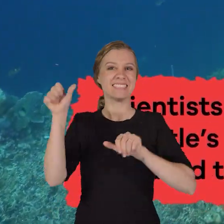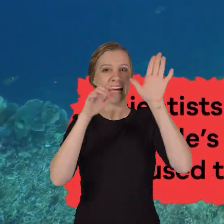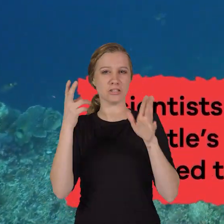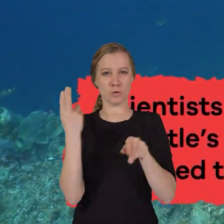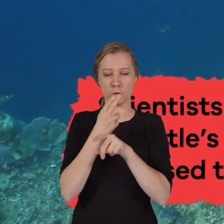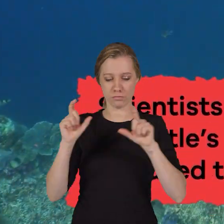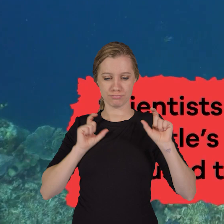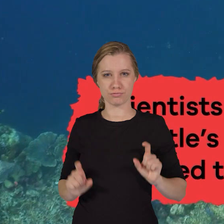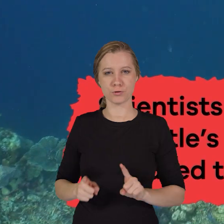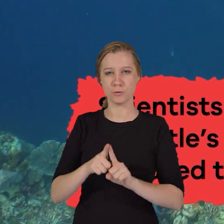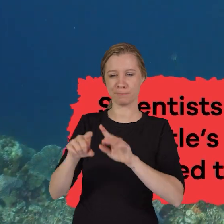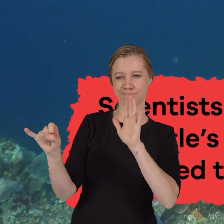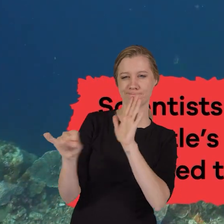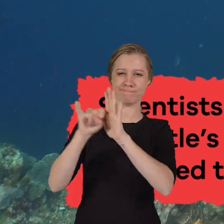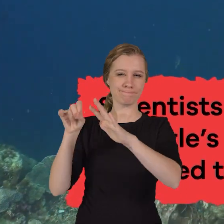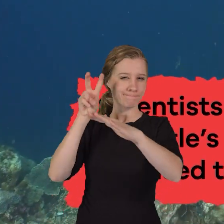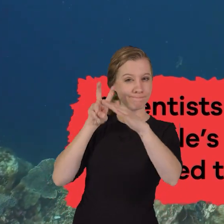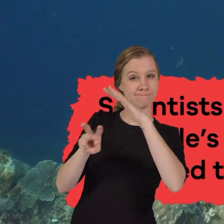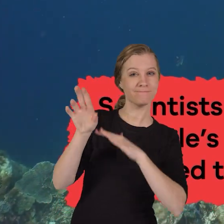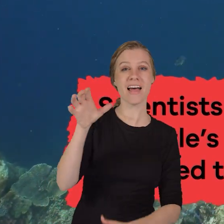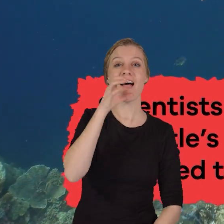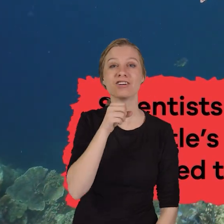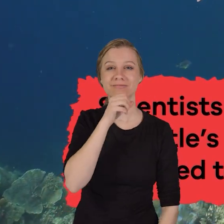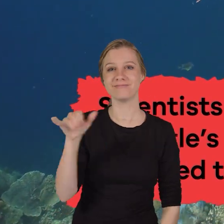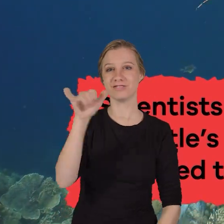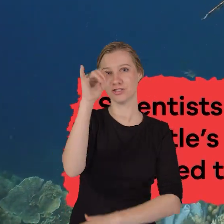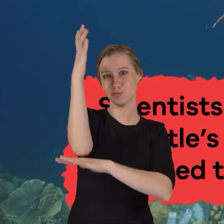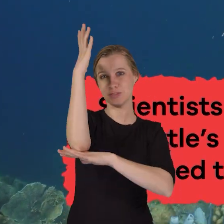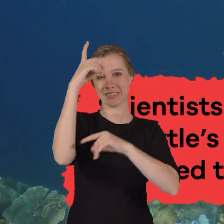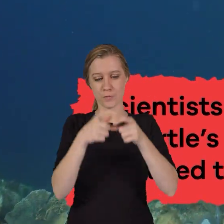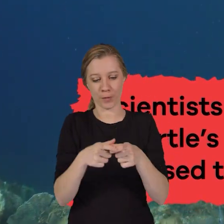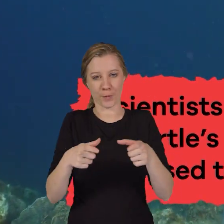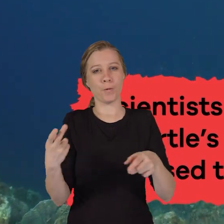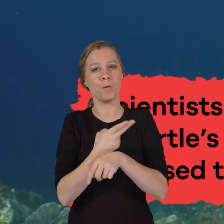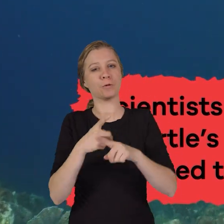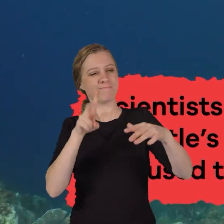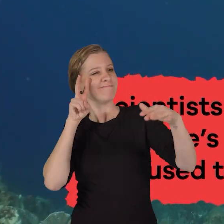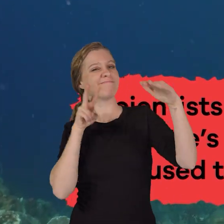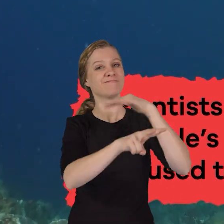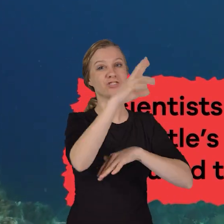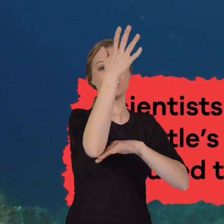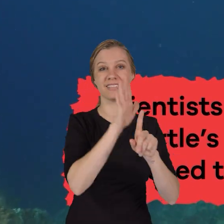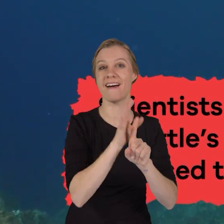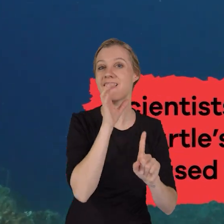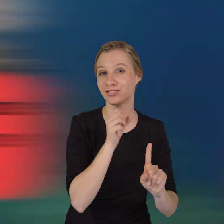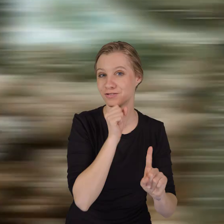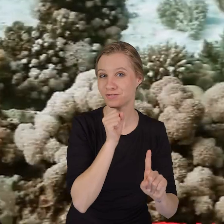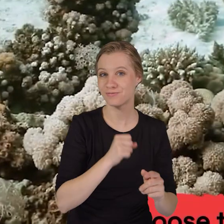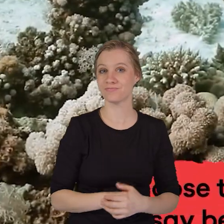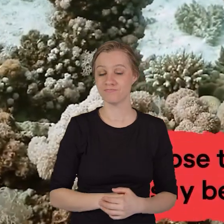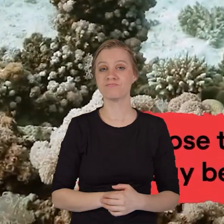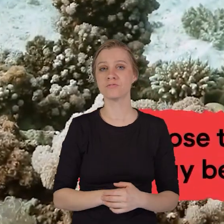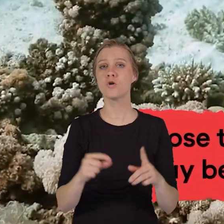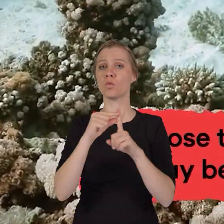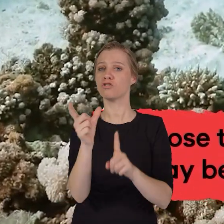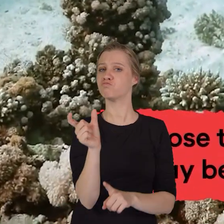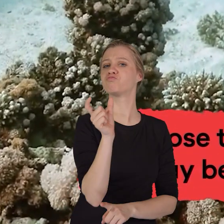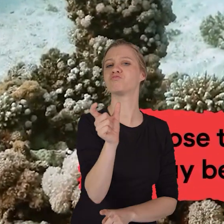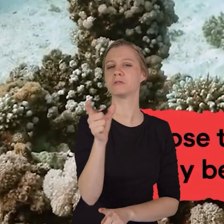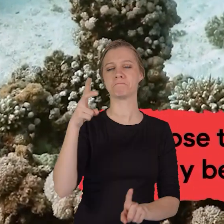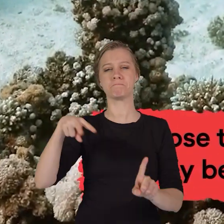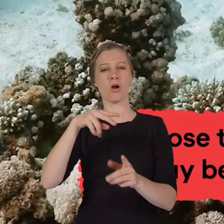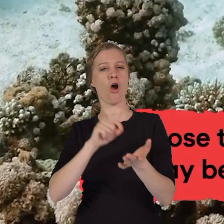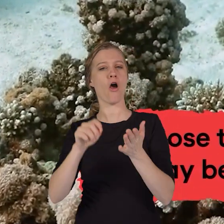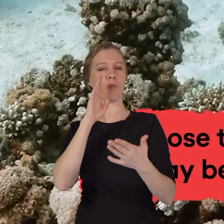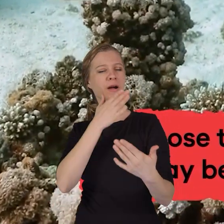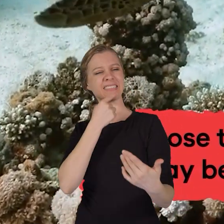use scoots to estimate a turtle's age, just like tree rings are used to estimate a tree's age. Choose the word the author